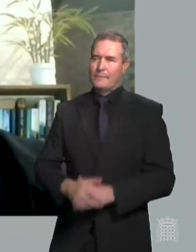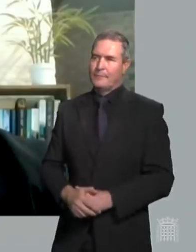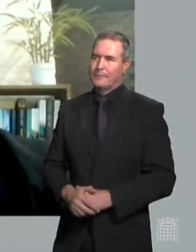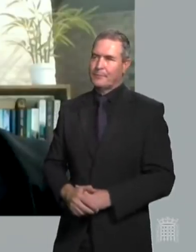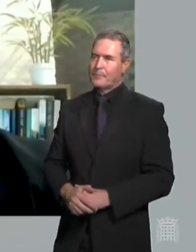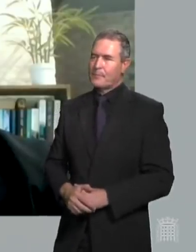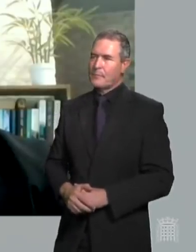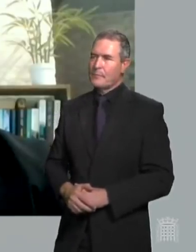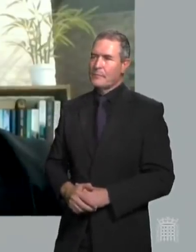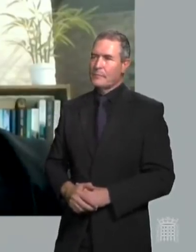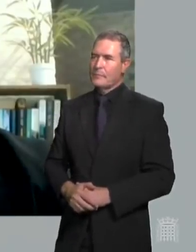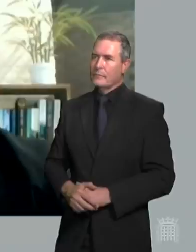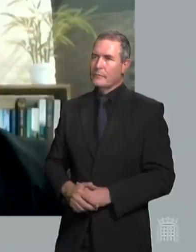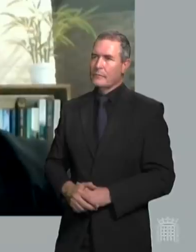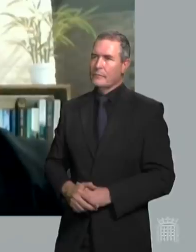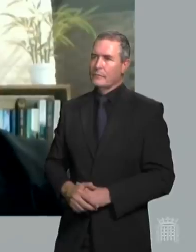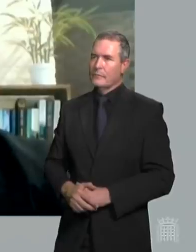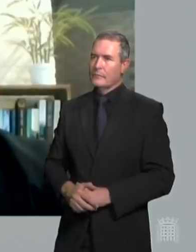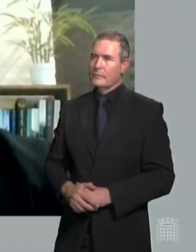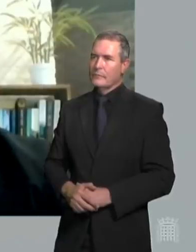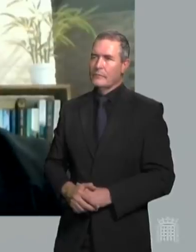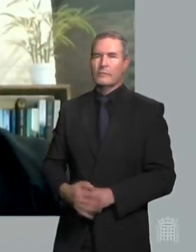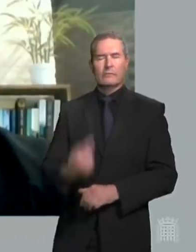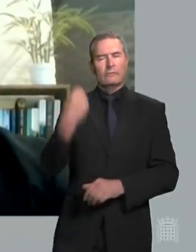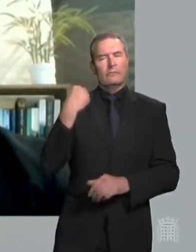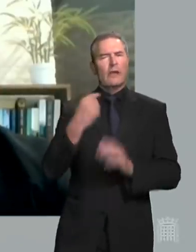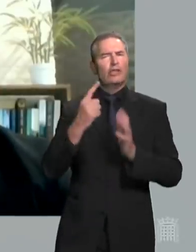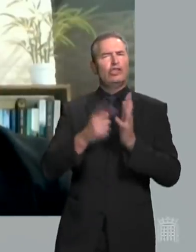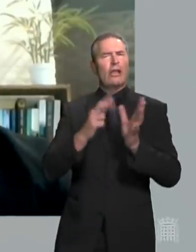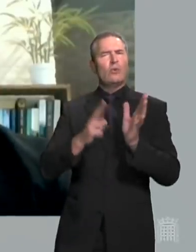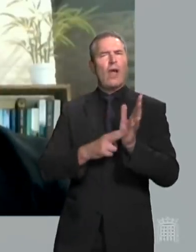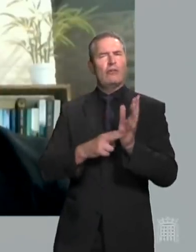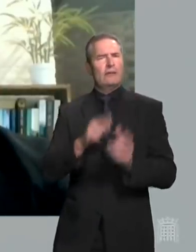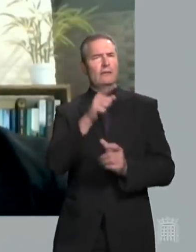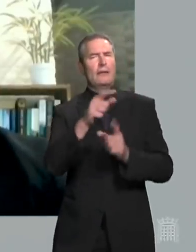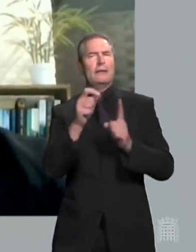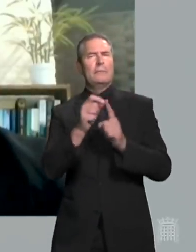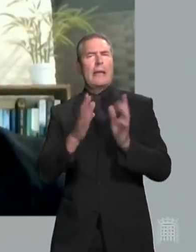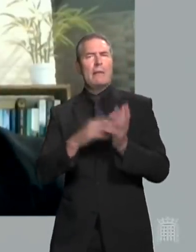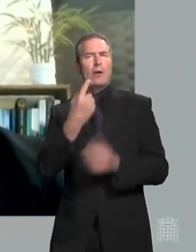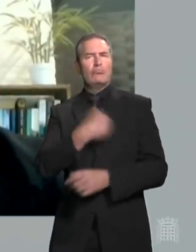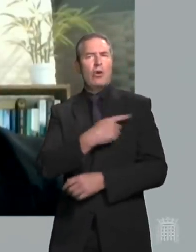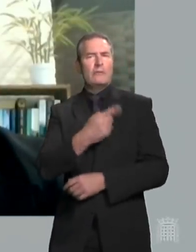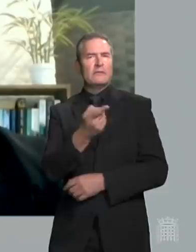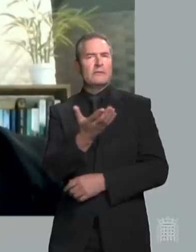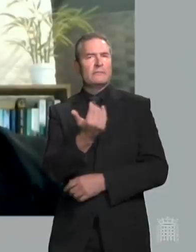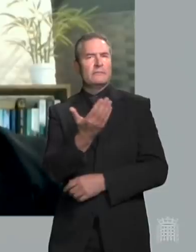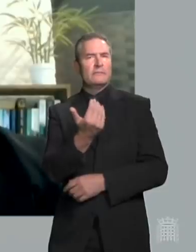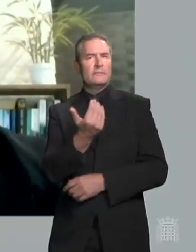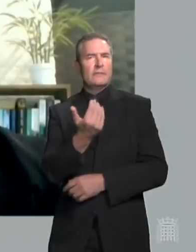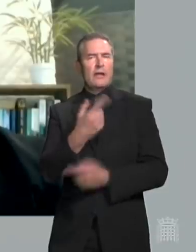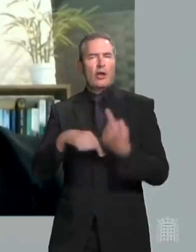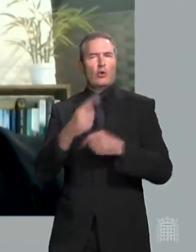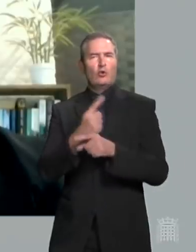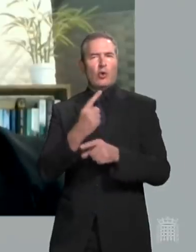Imran Mr Speaker in January the Prime Minister promised me that he would listen to the calls of those that the government